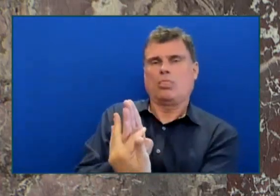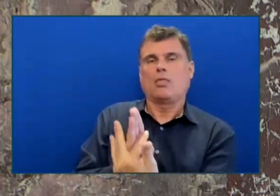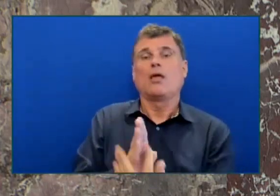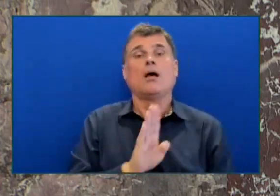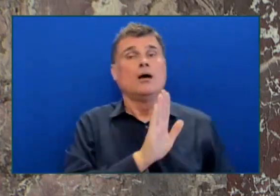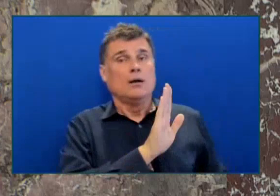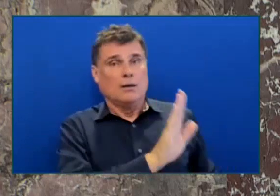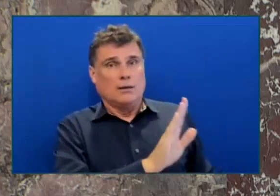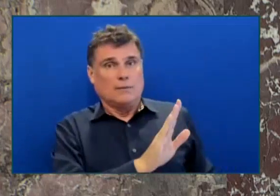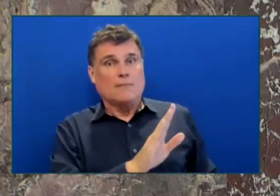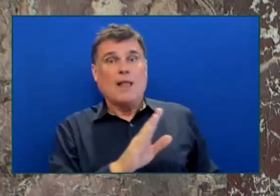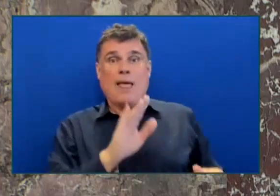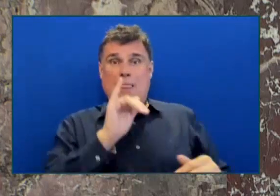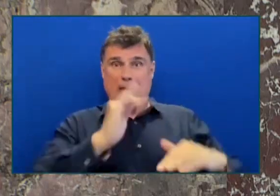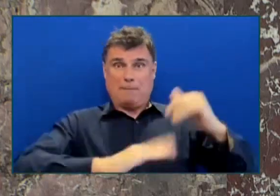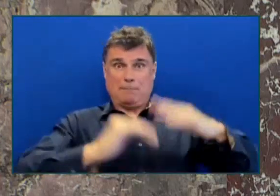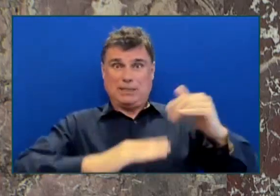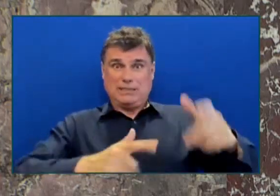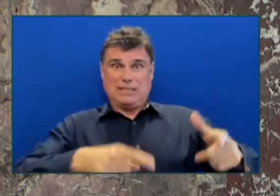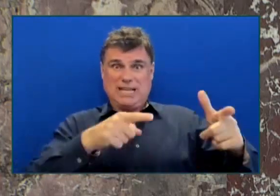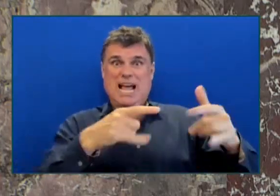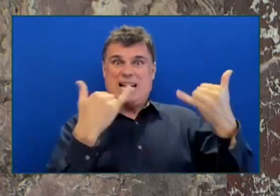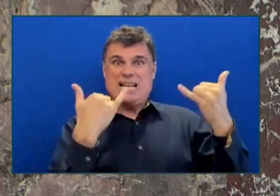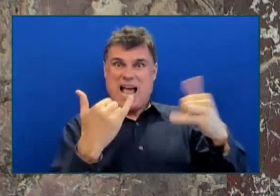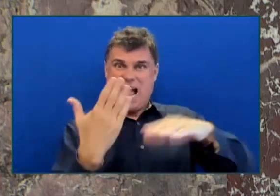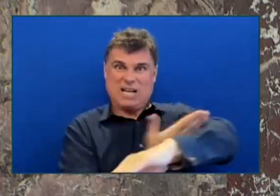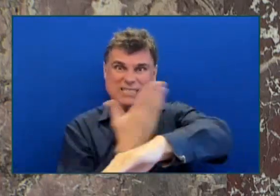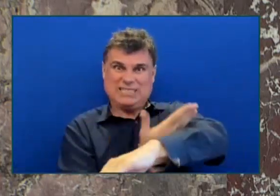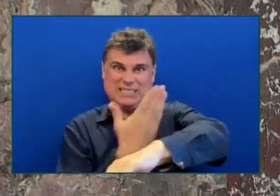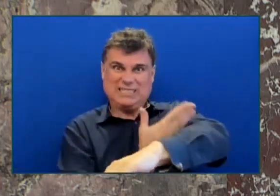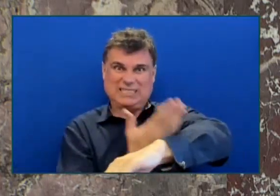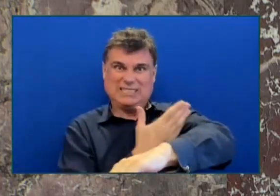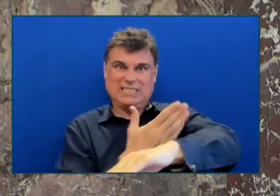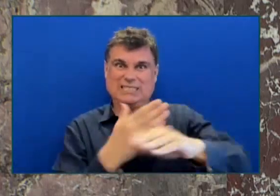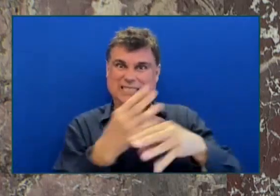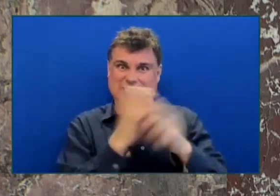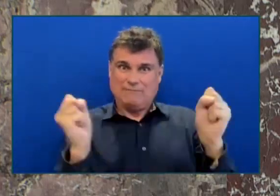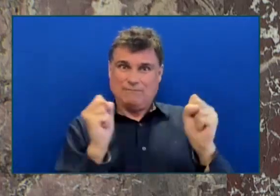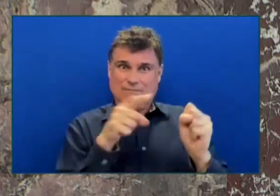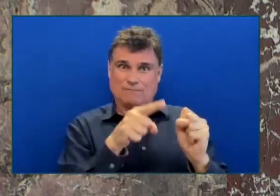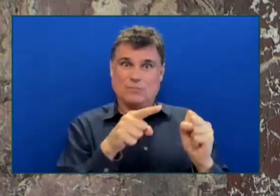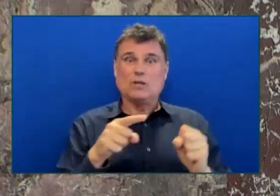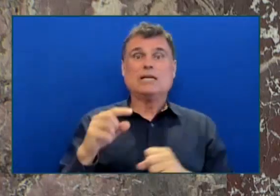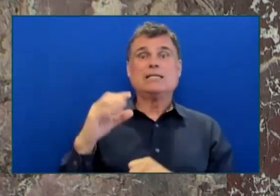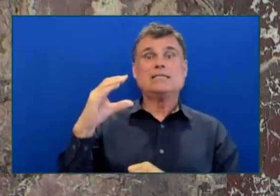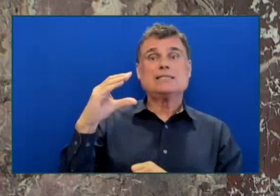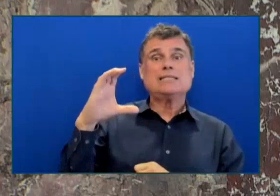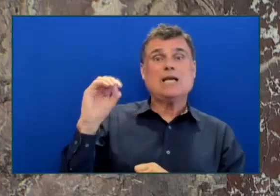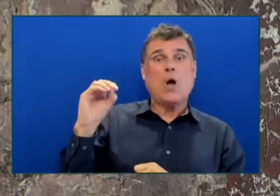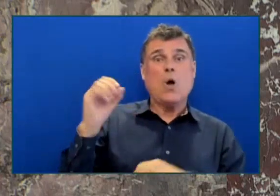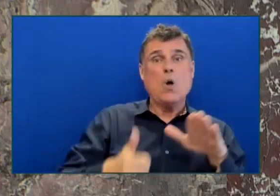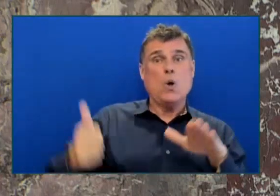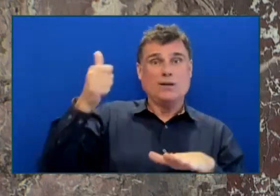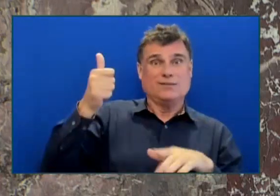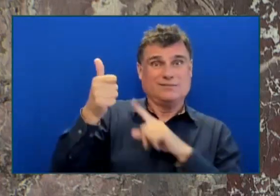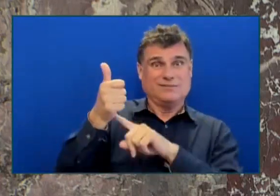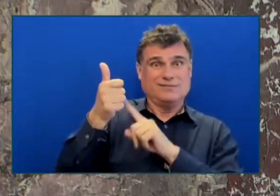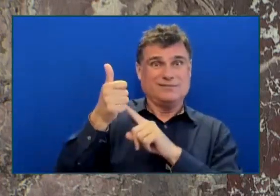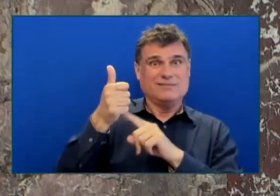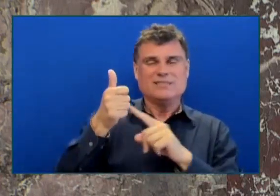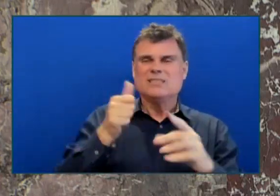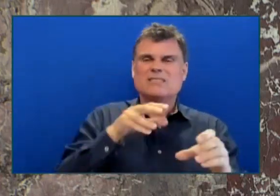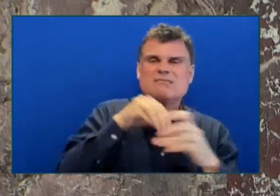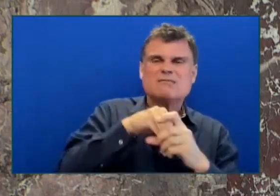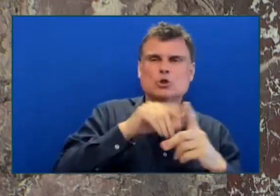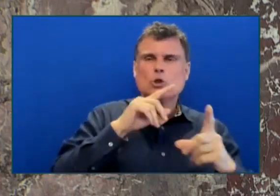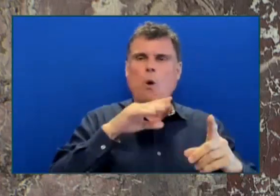directly awarding that contract without process It does not, and it will not And that's why we commissioned